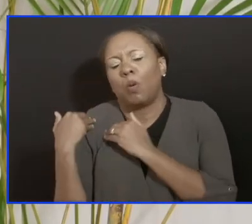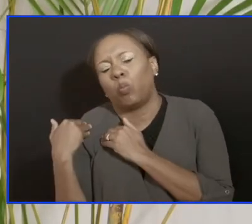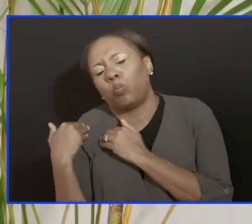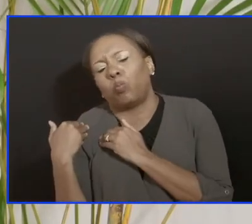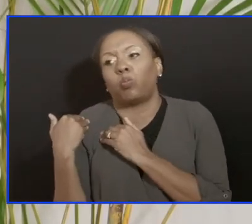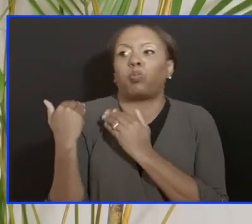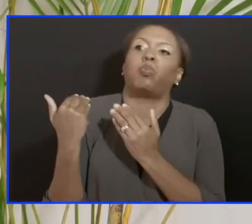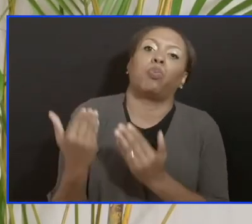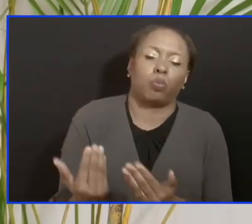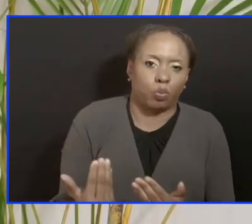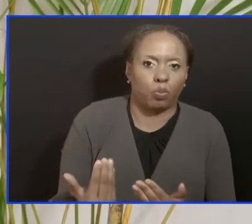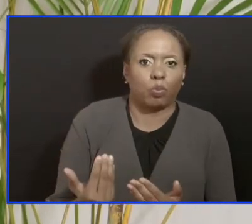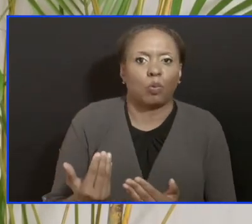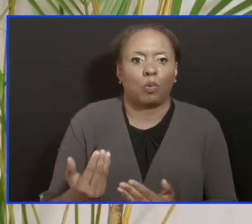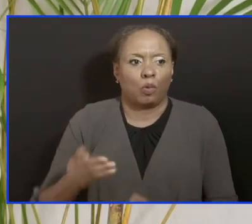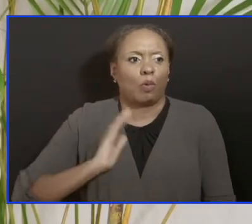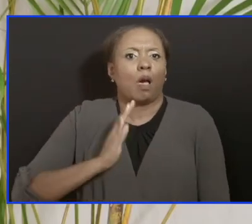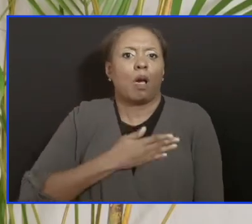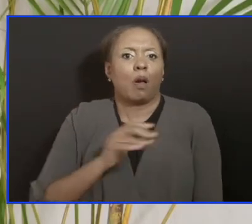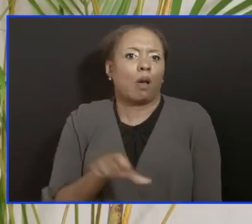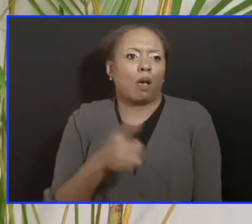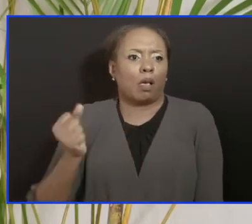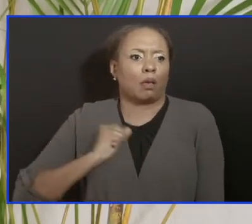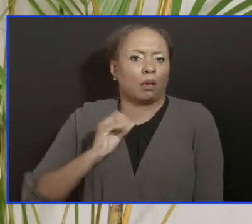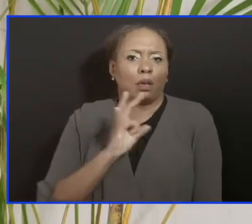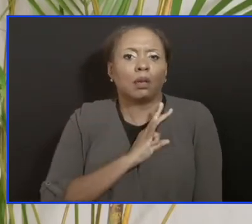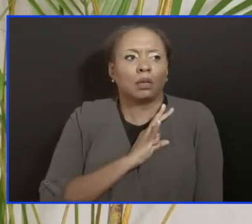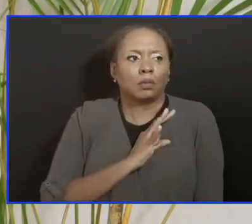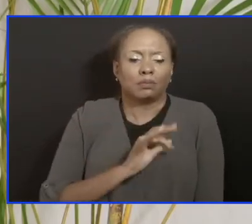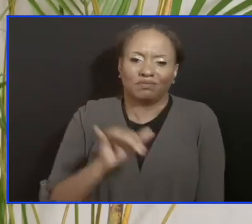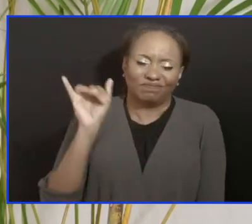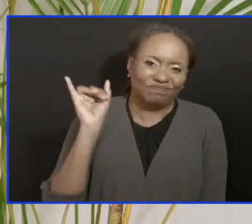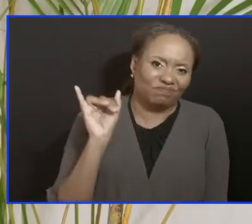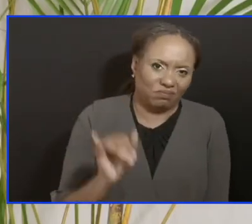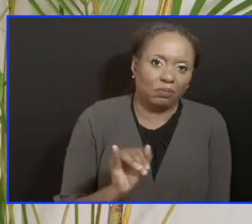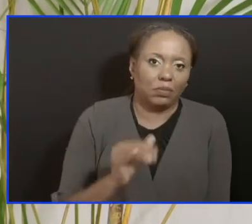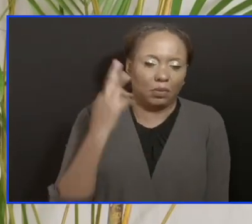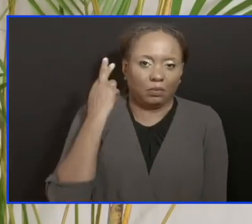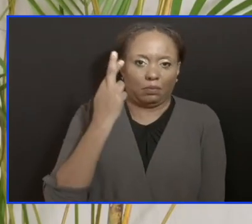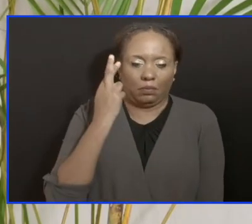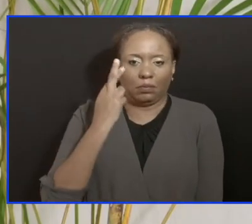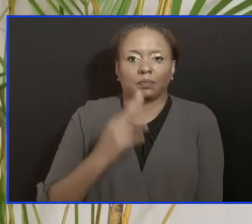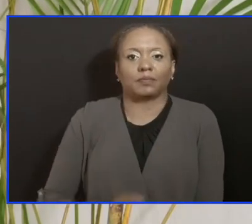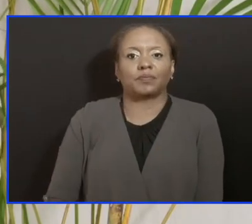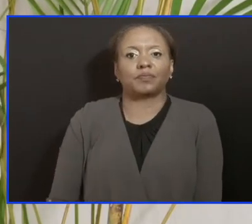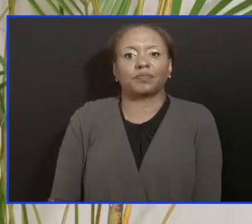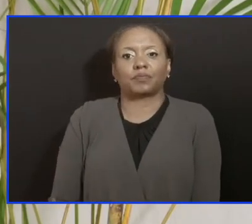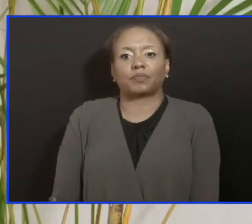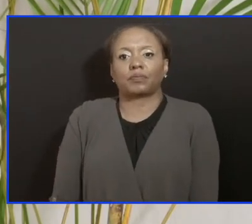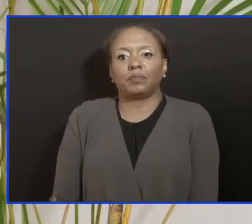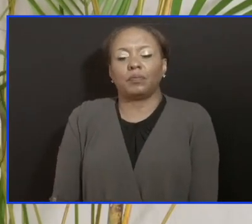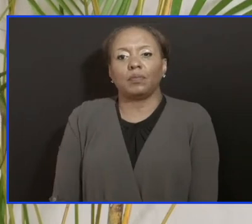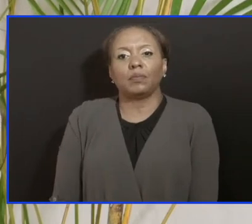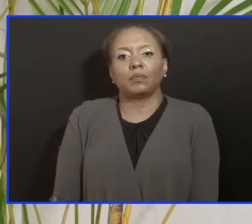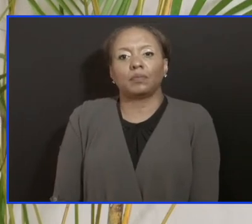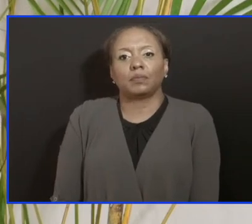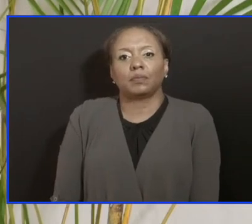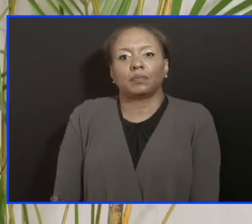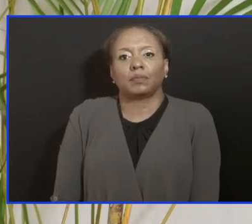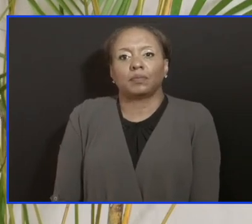of the resources that we have at our disposal. That is the public sector resources. So that is the rationale